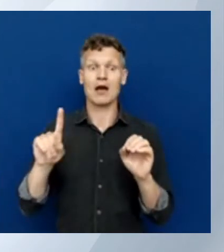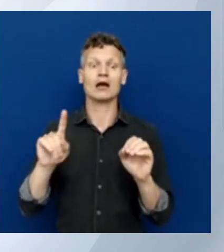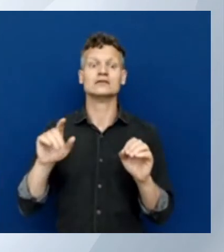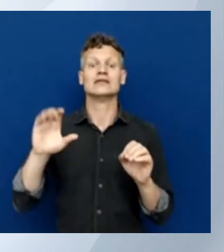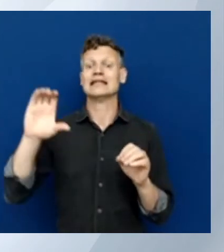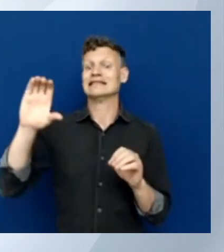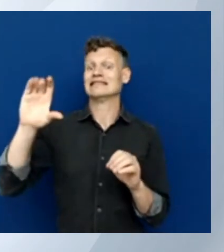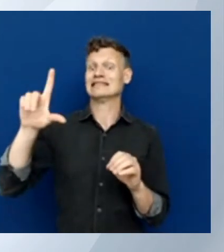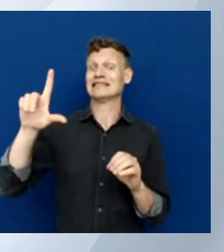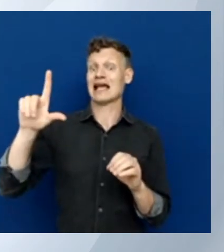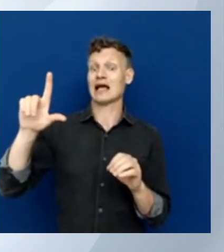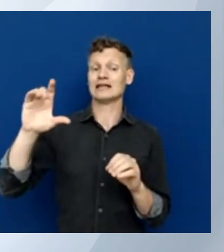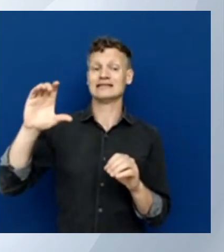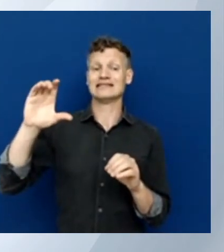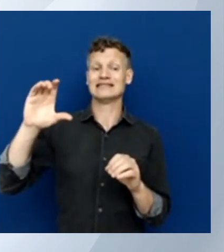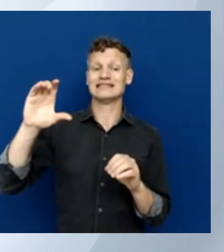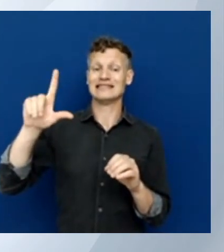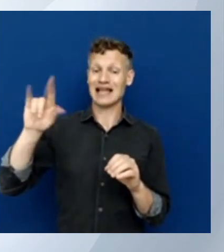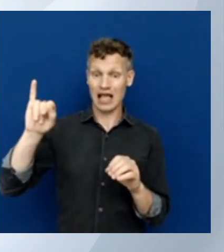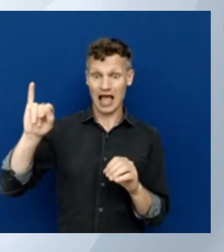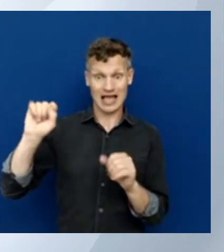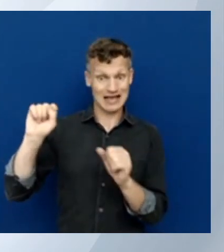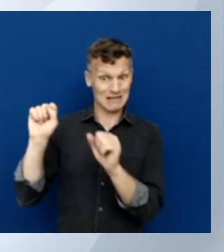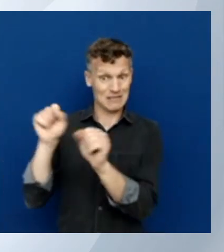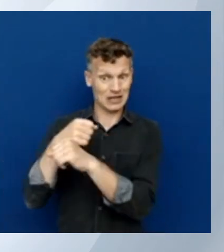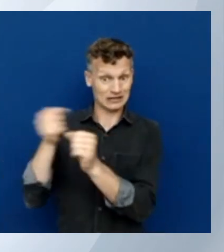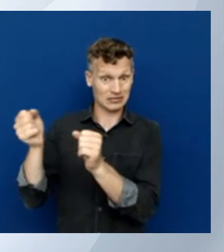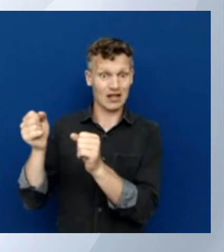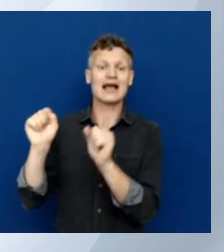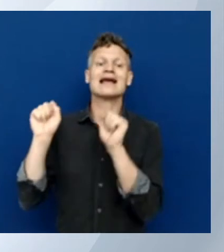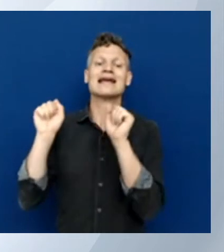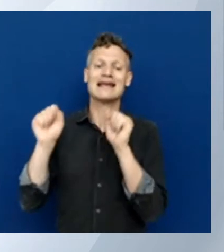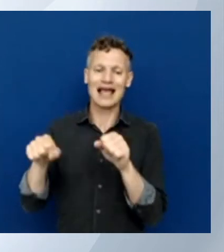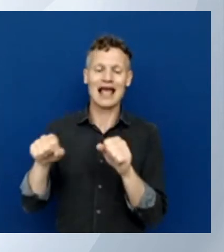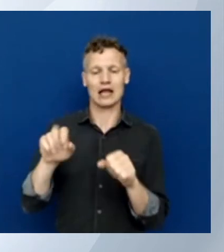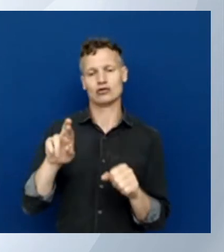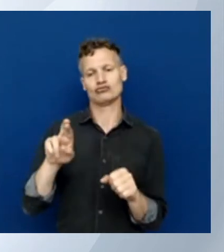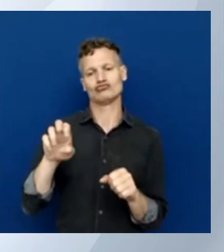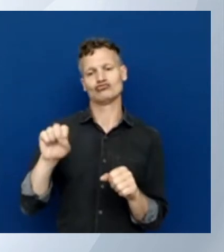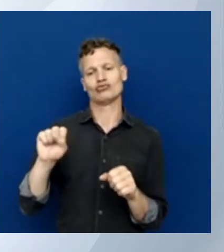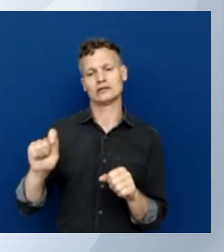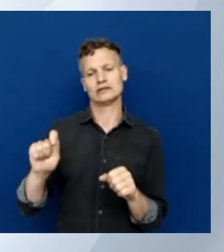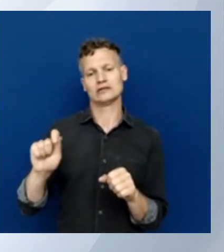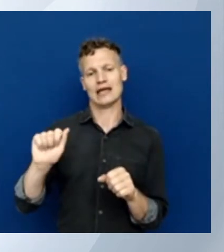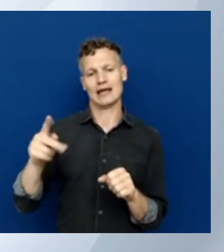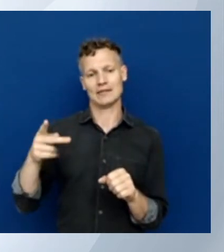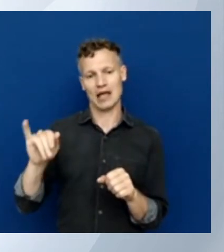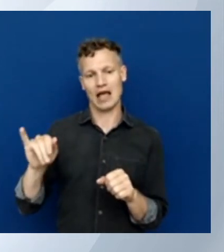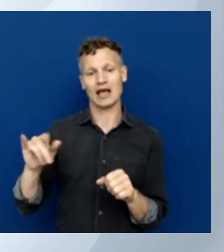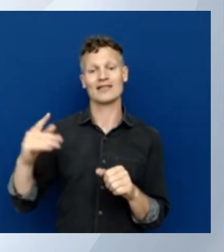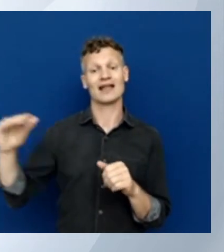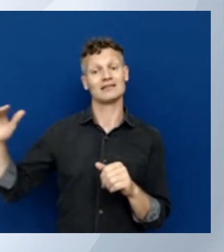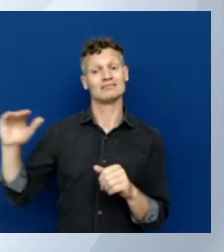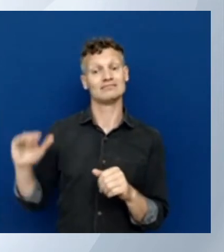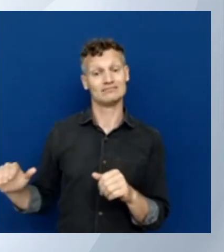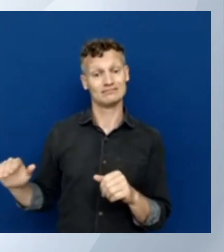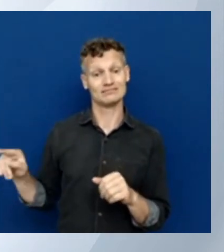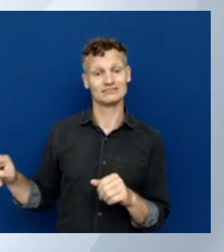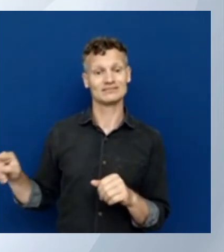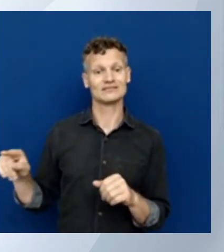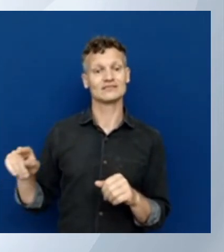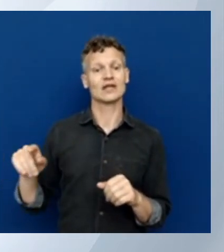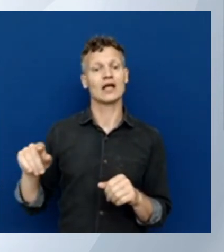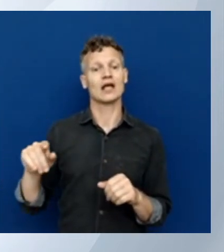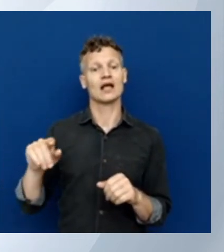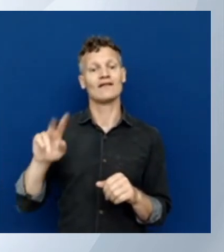at the bottom is the link for the ARM template extension I must say with all these things a bit of